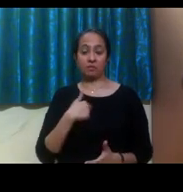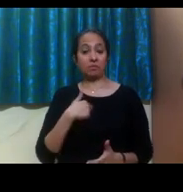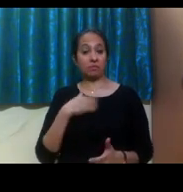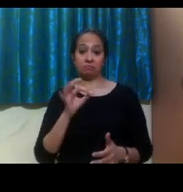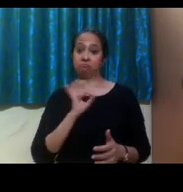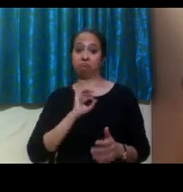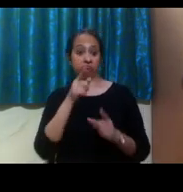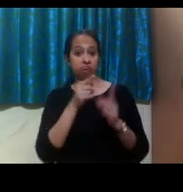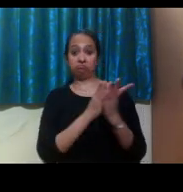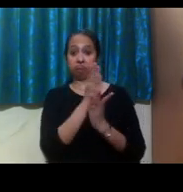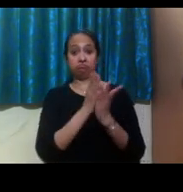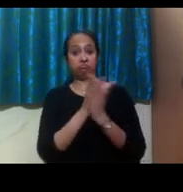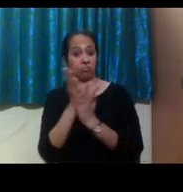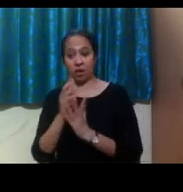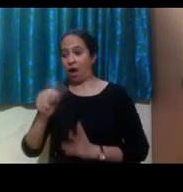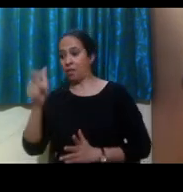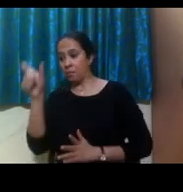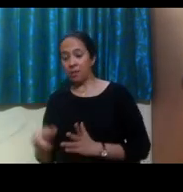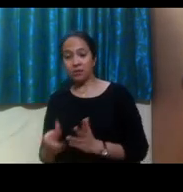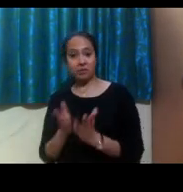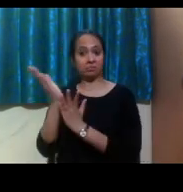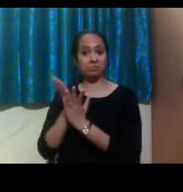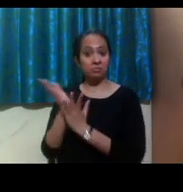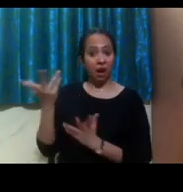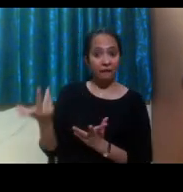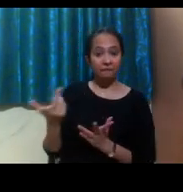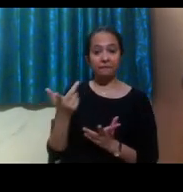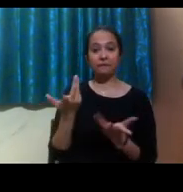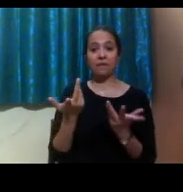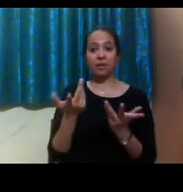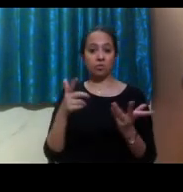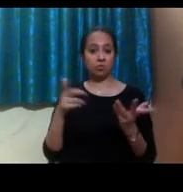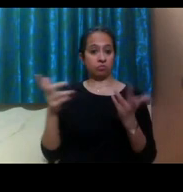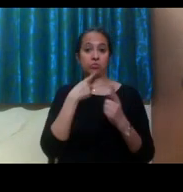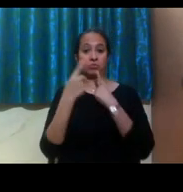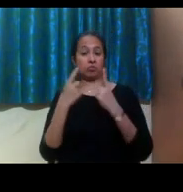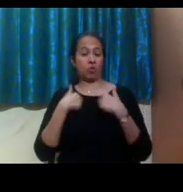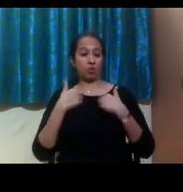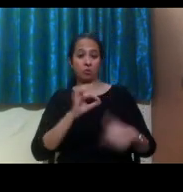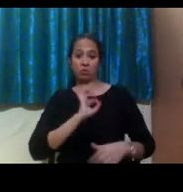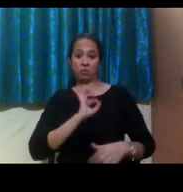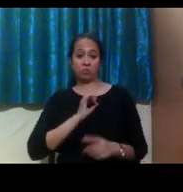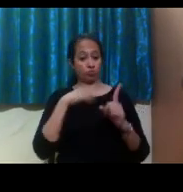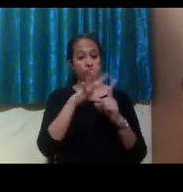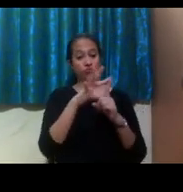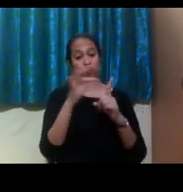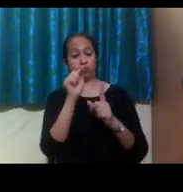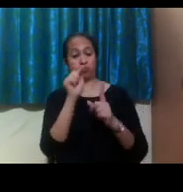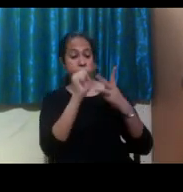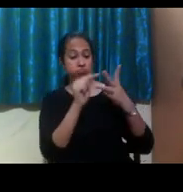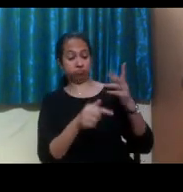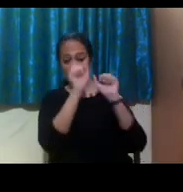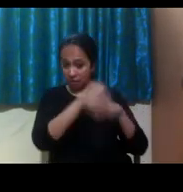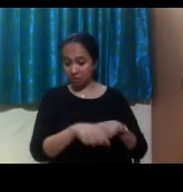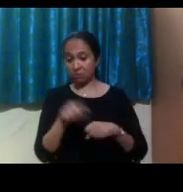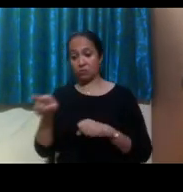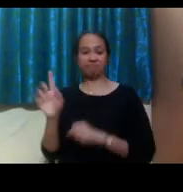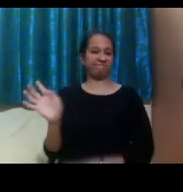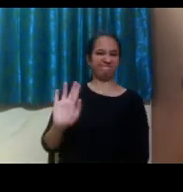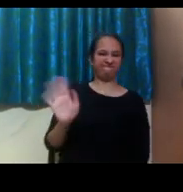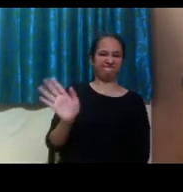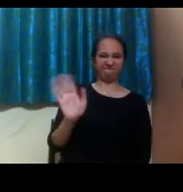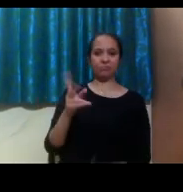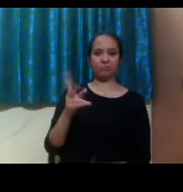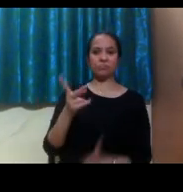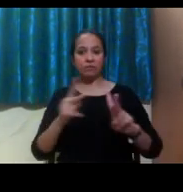someone else is an audio learner. And universal design also talks about, you know, the things that we should be doing from from the start. And so, you know, for